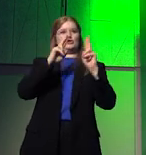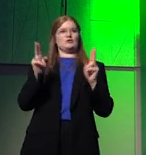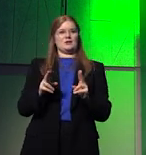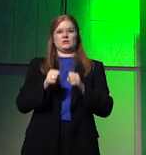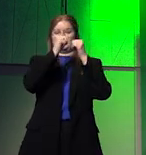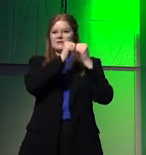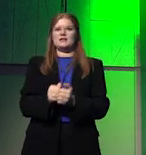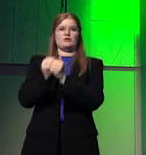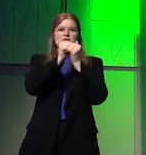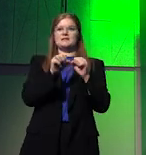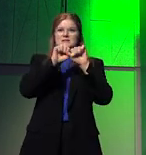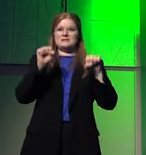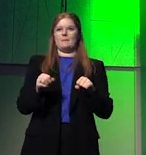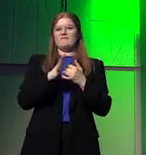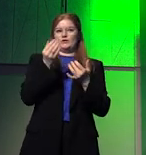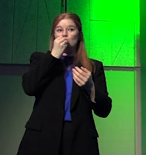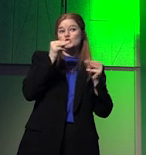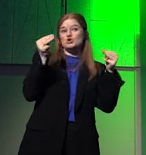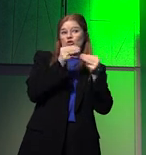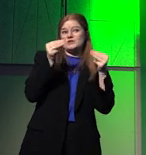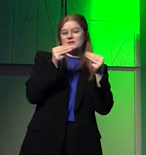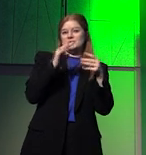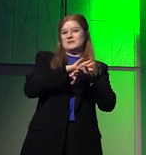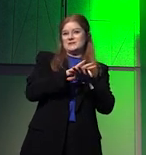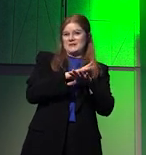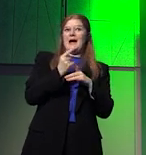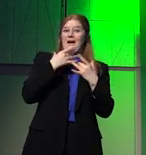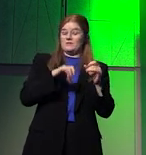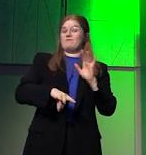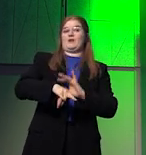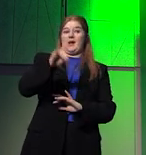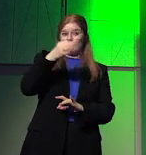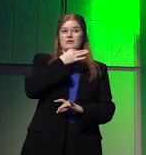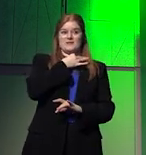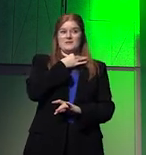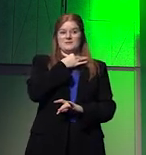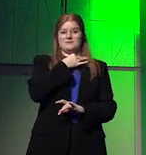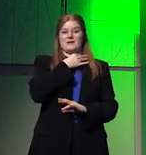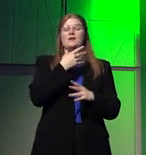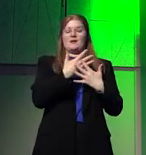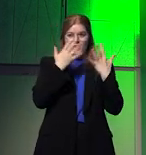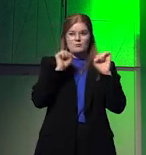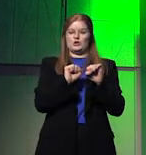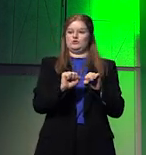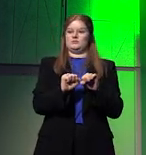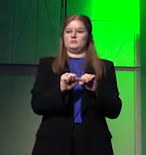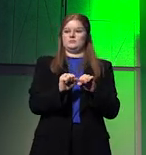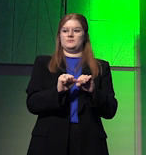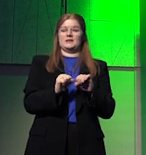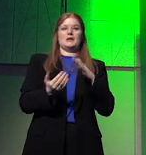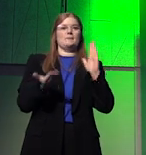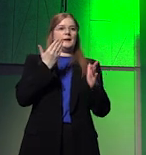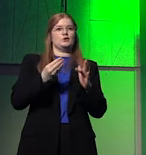solidarity system when it comes to food security is coming under great untenable pressure against a